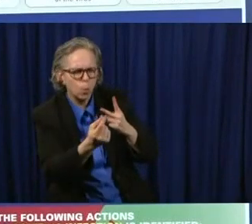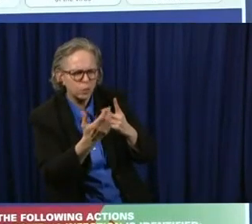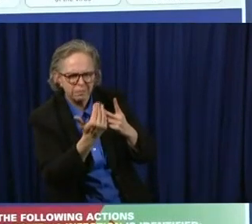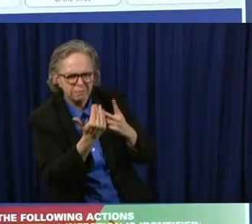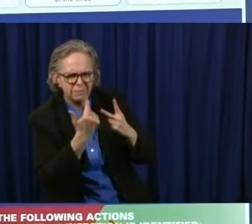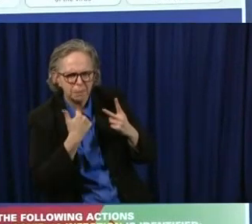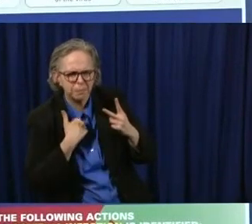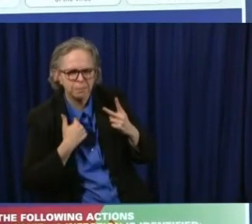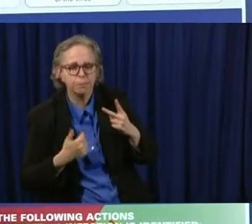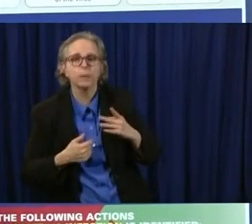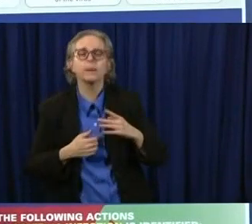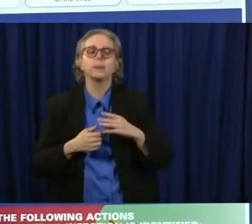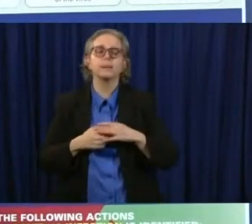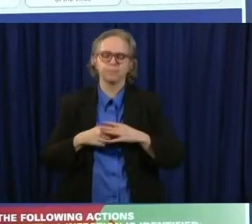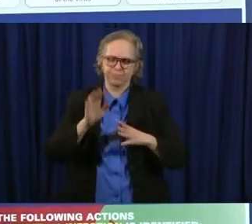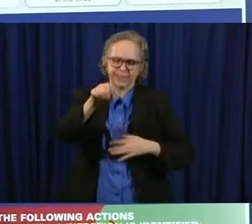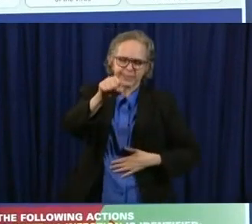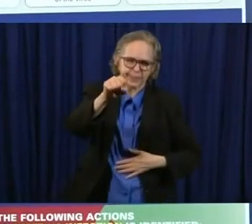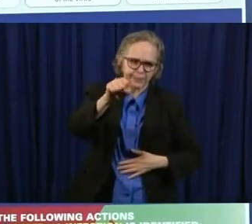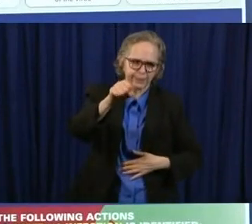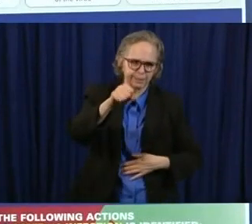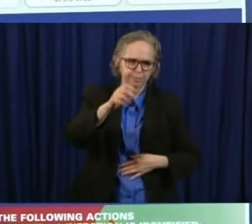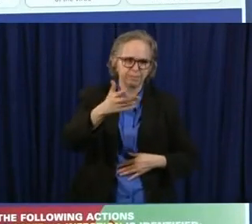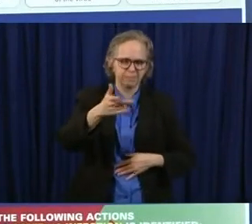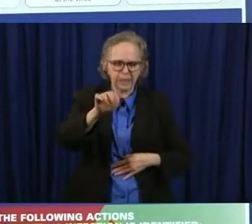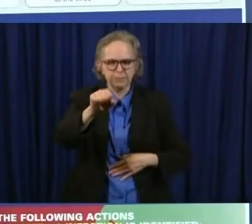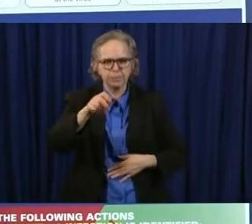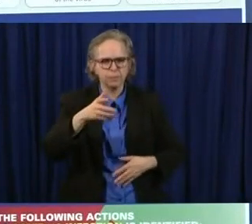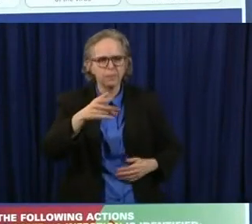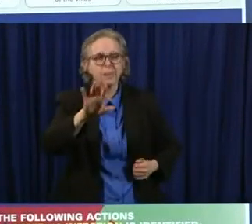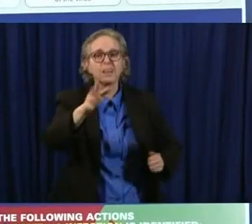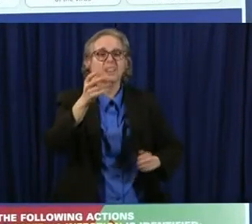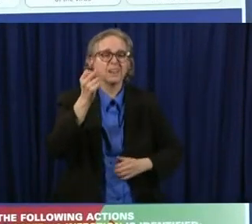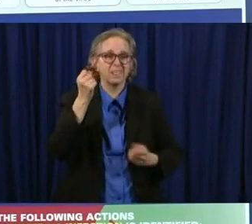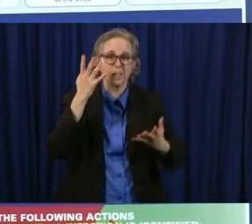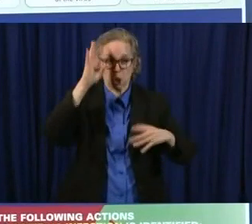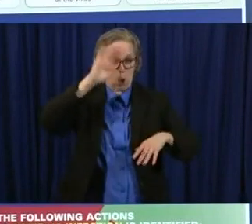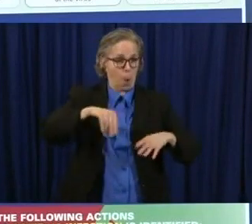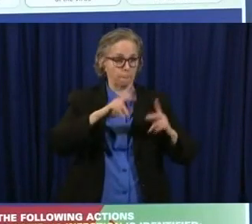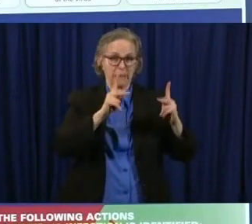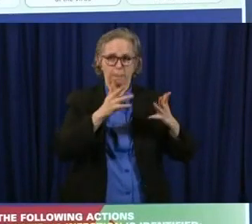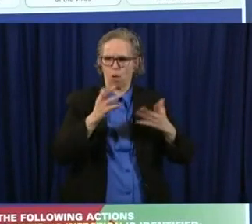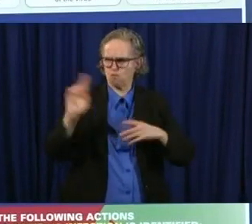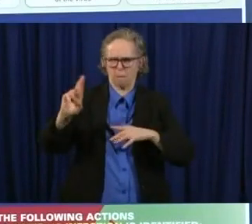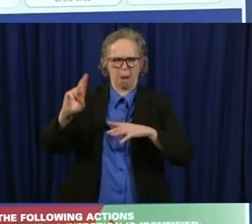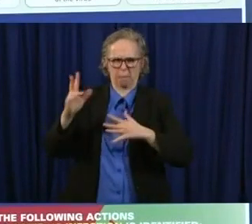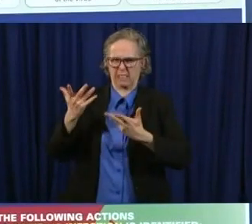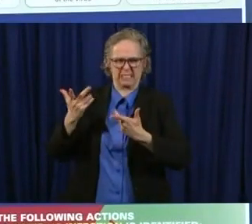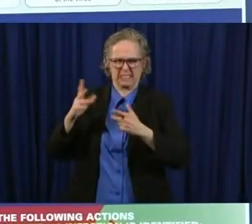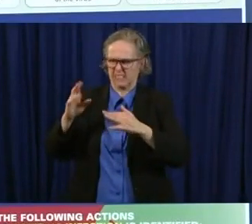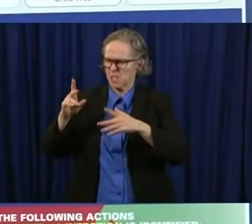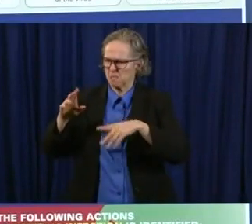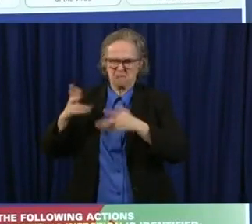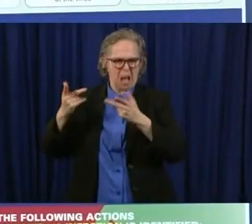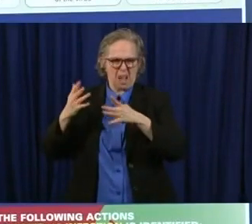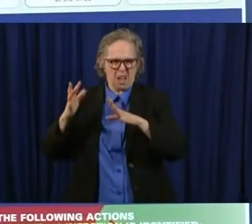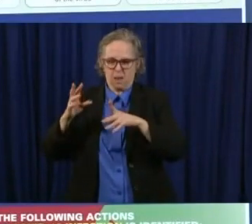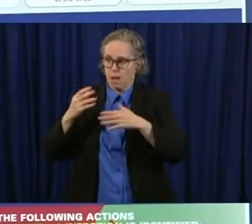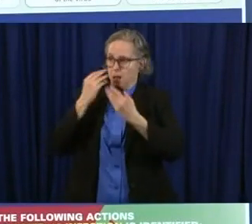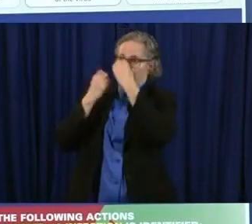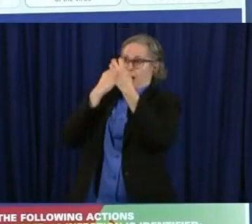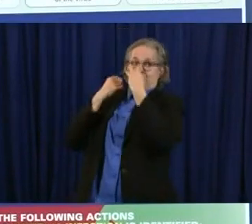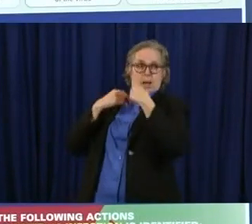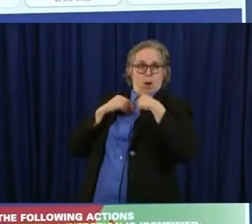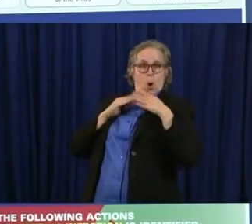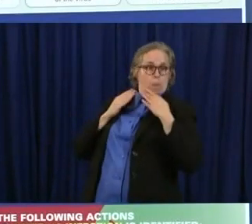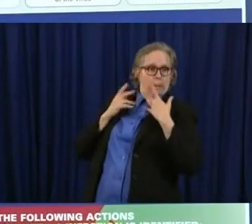still a lot of people including fellow republicans calling you open up everything immediately obviously you disagree with